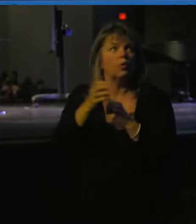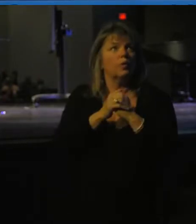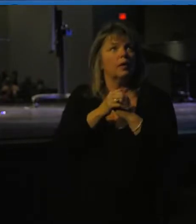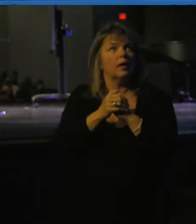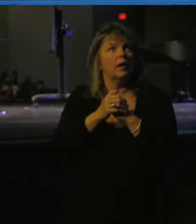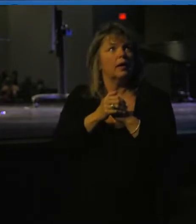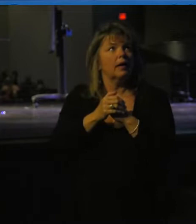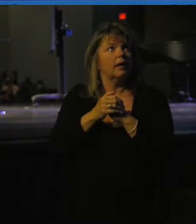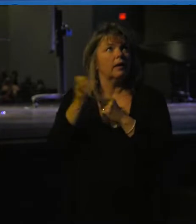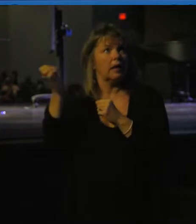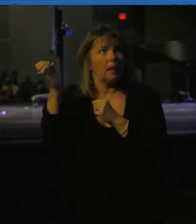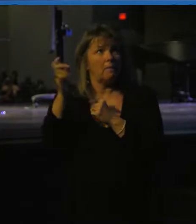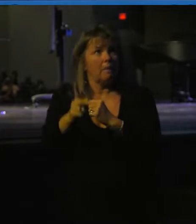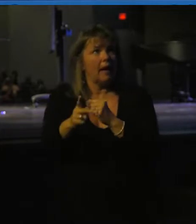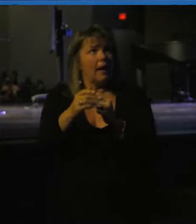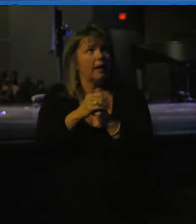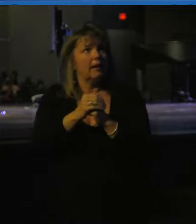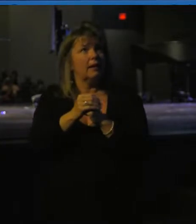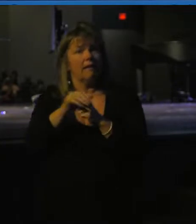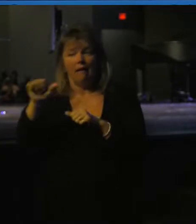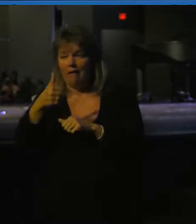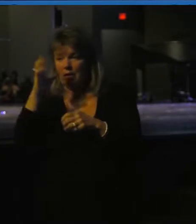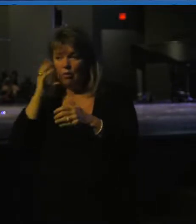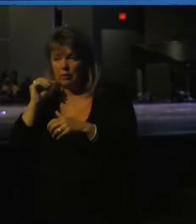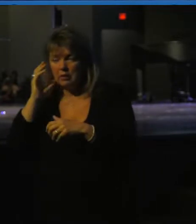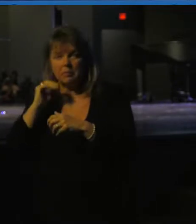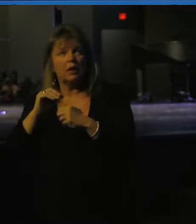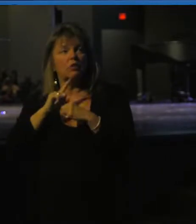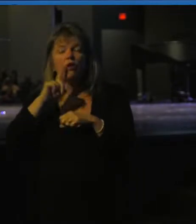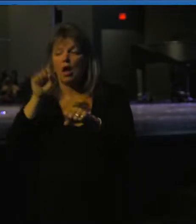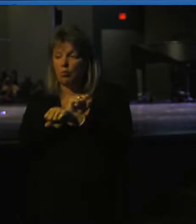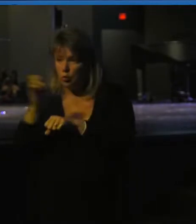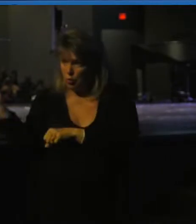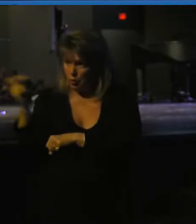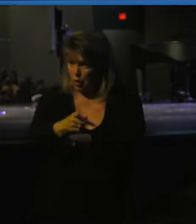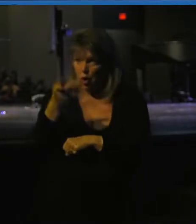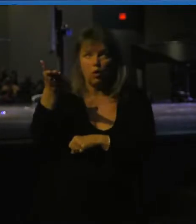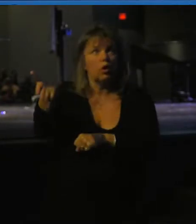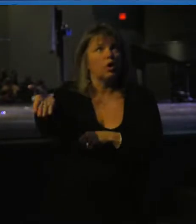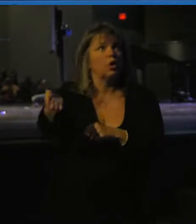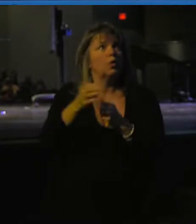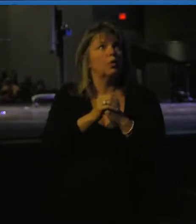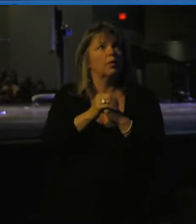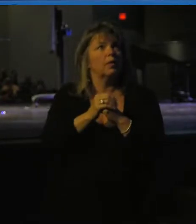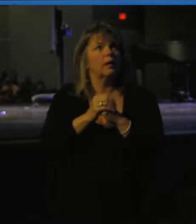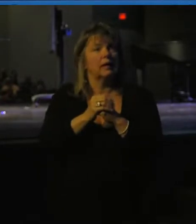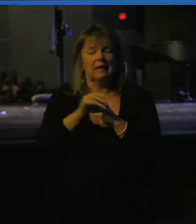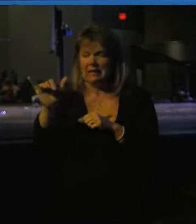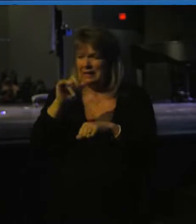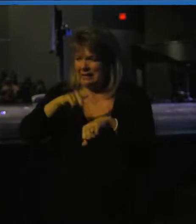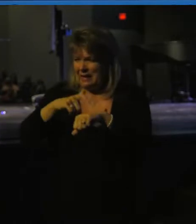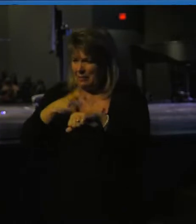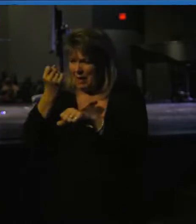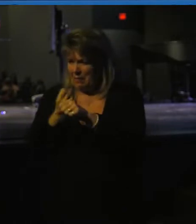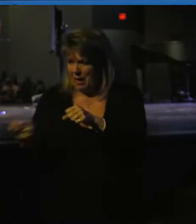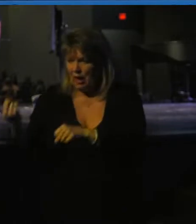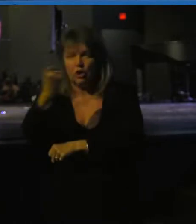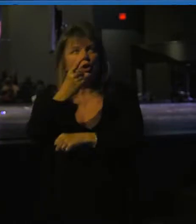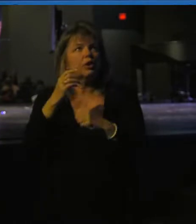He comes back, has another experience with Abraham, says, will surely return to you about this time next year